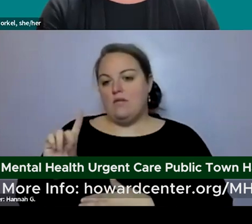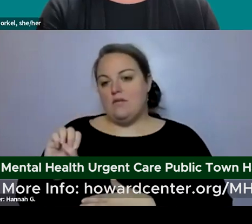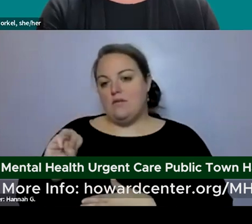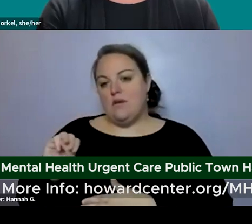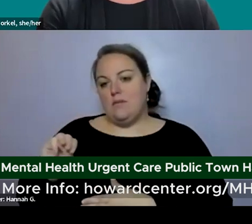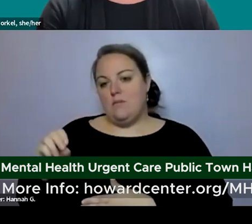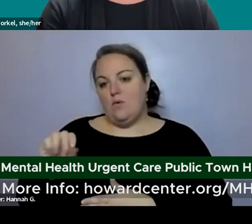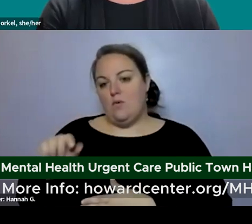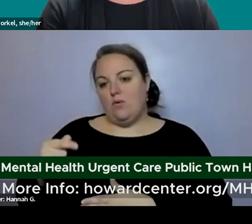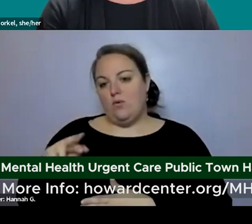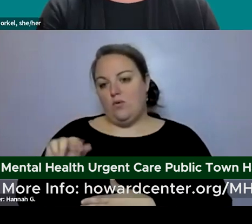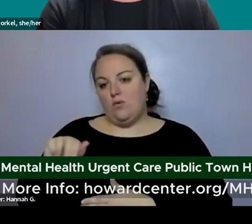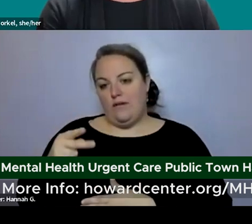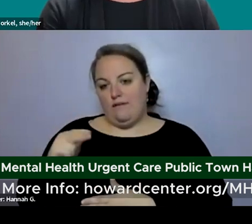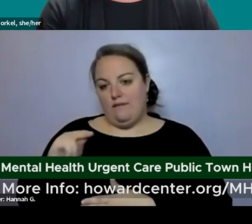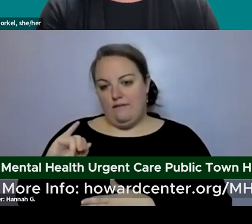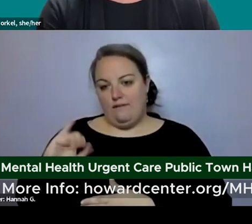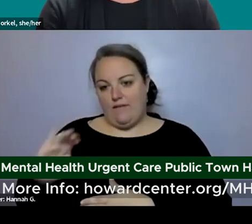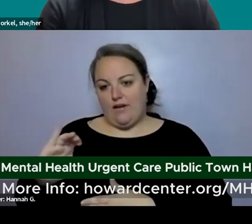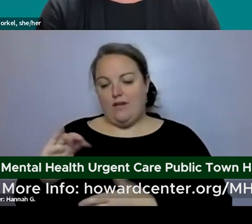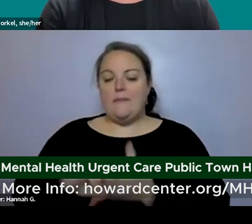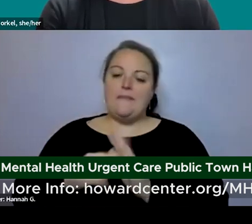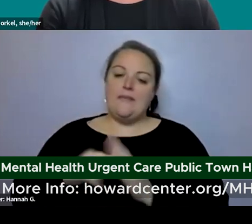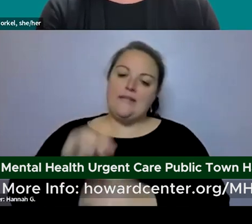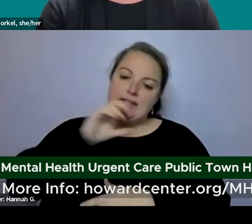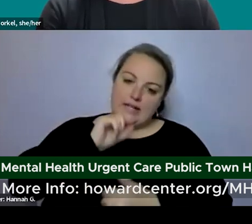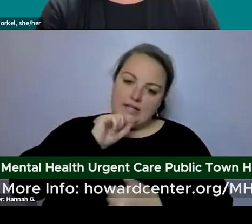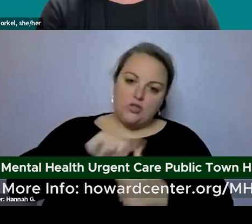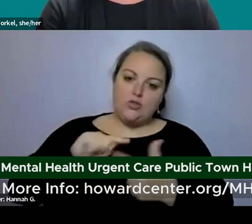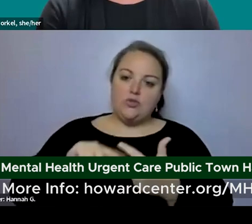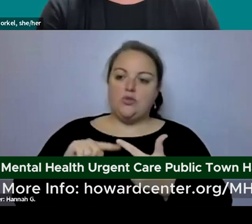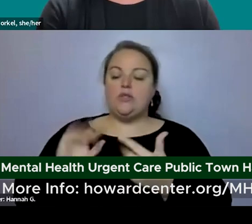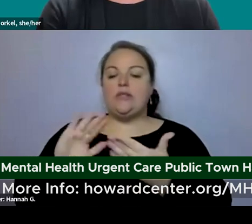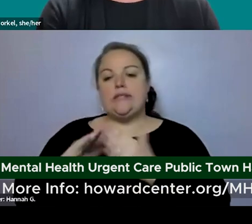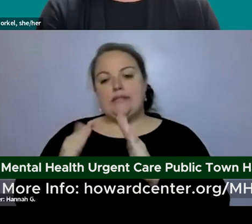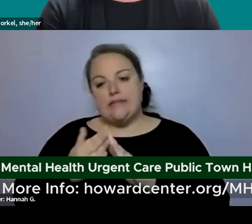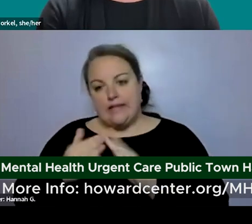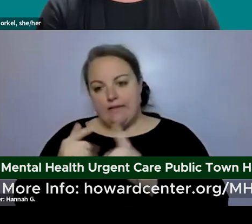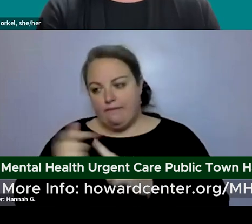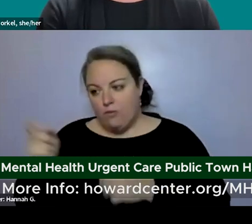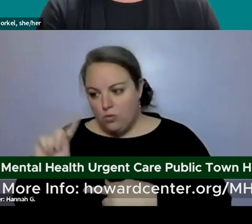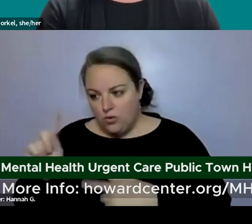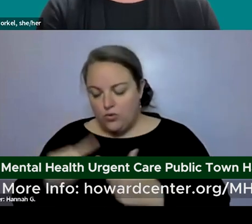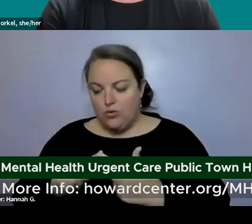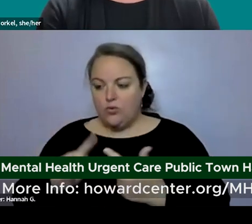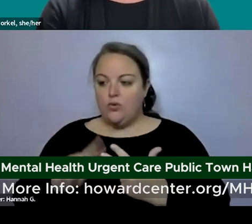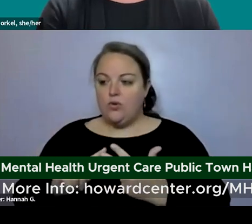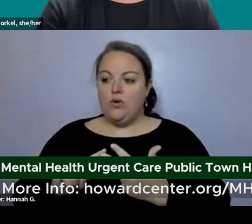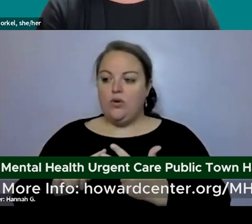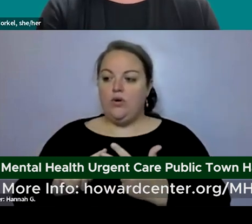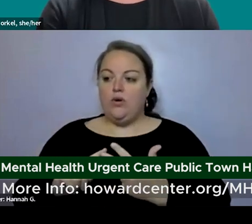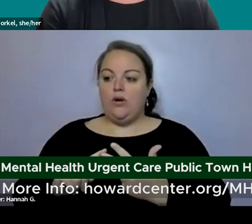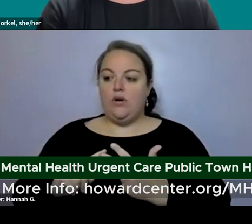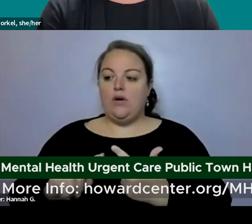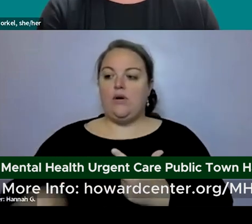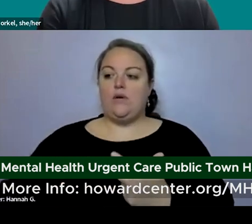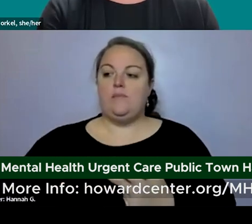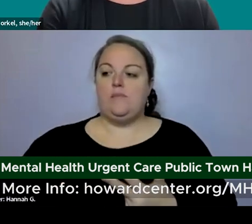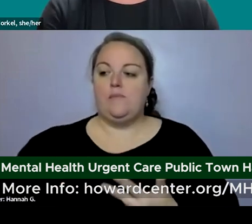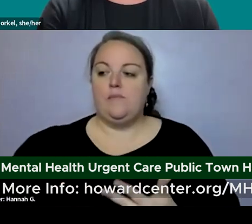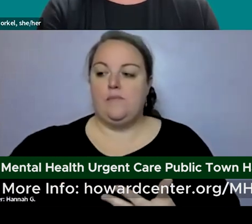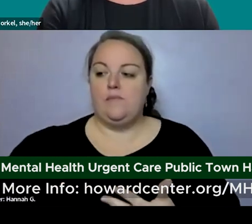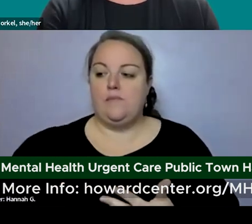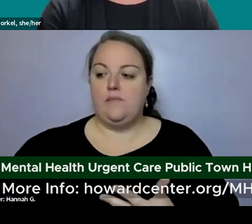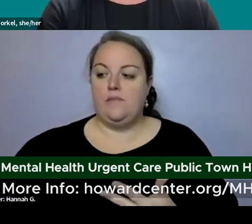age of the guests potentially the towns that they're coming from we will be asking guests to share